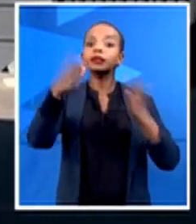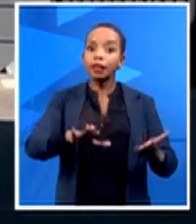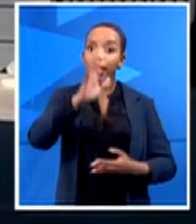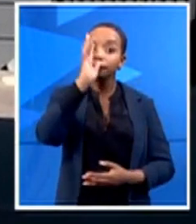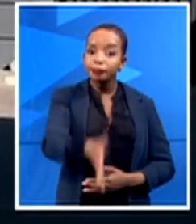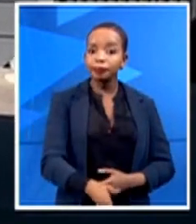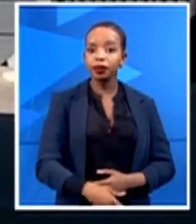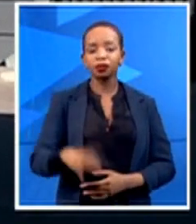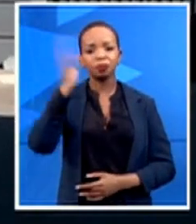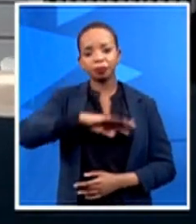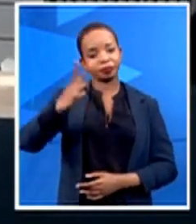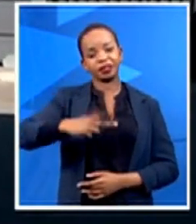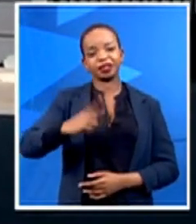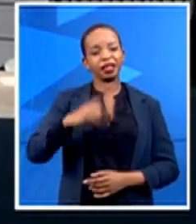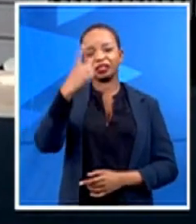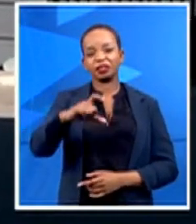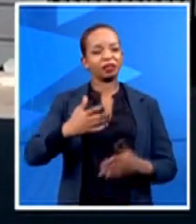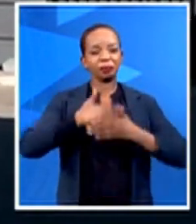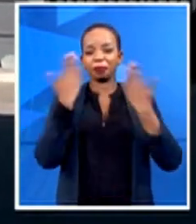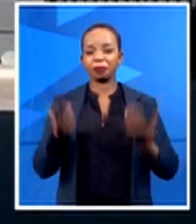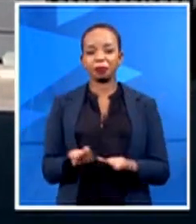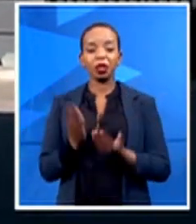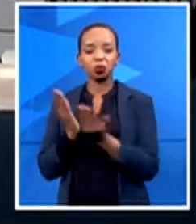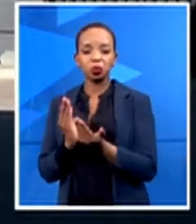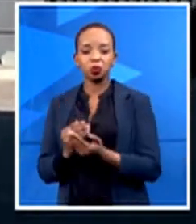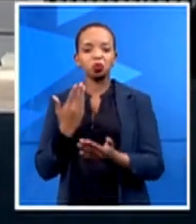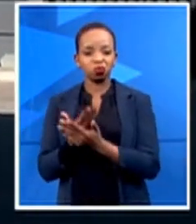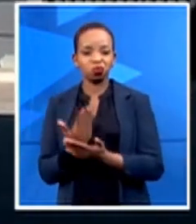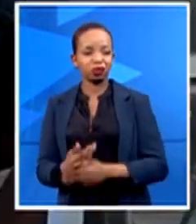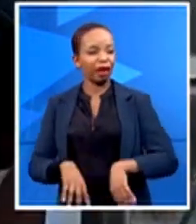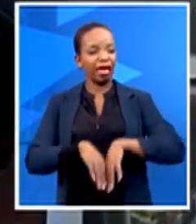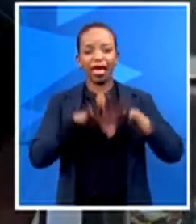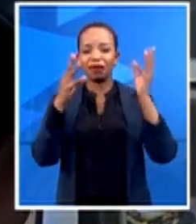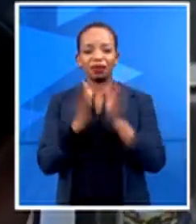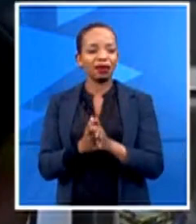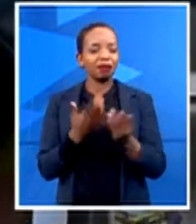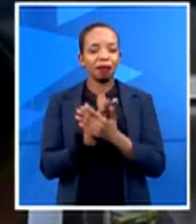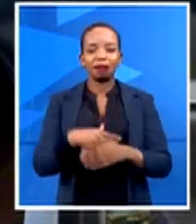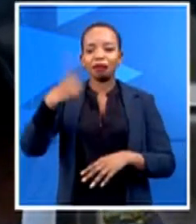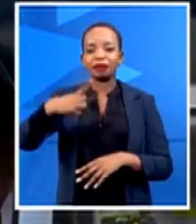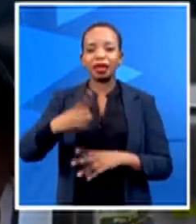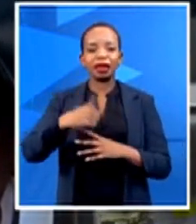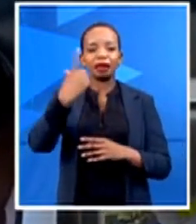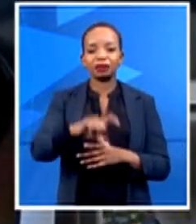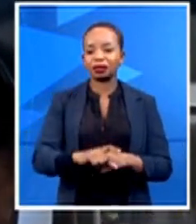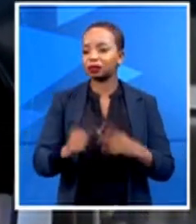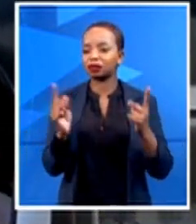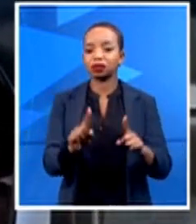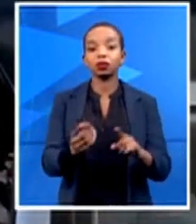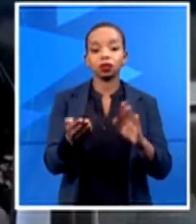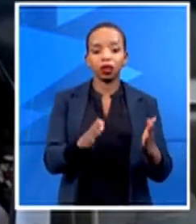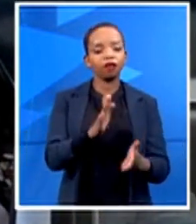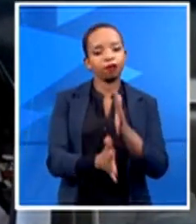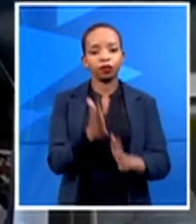The schools can have second chance. Everything can have second chance. But you cannot have a second chance after you have died. Lezetla Beskagenie, ACBC News.